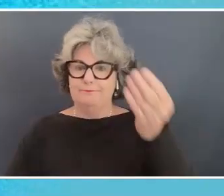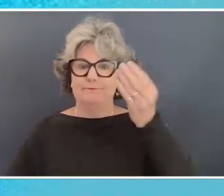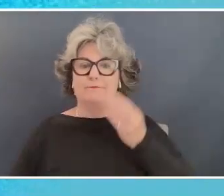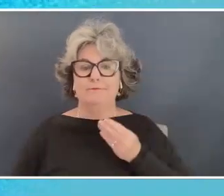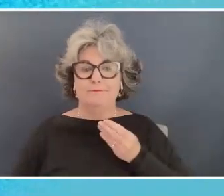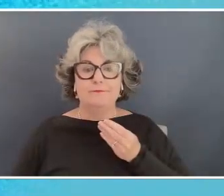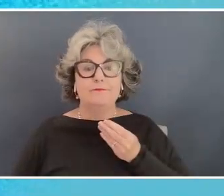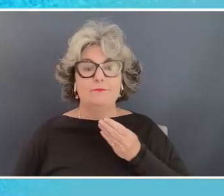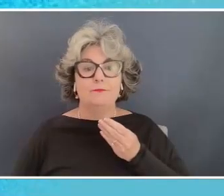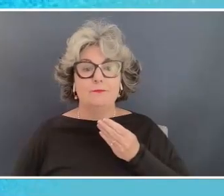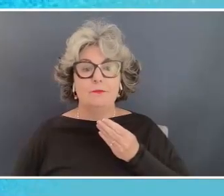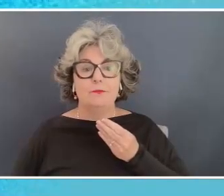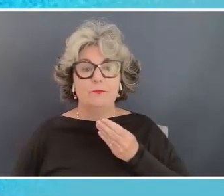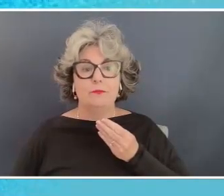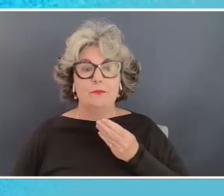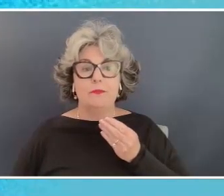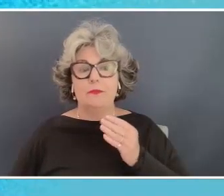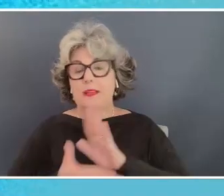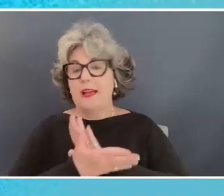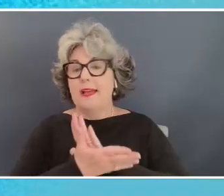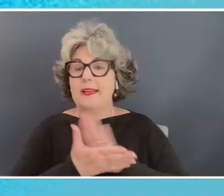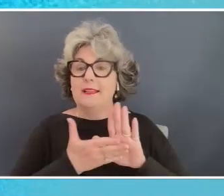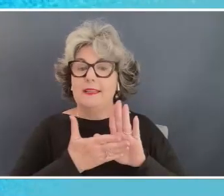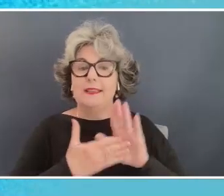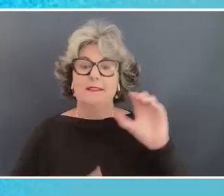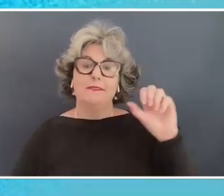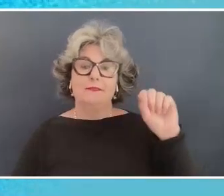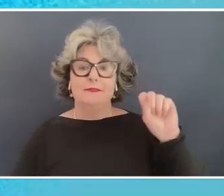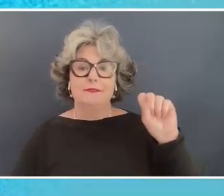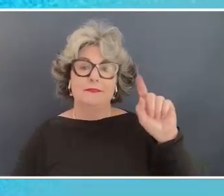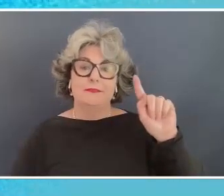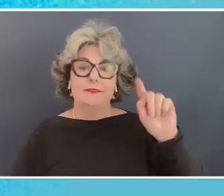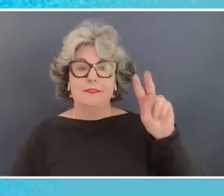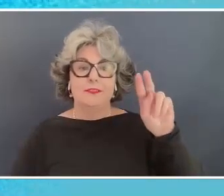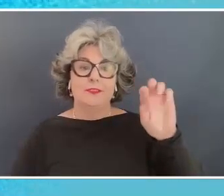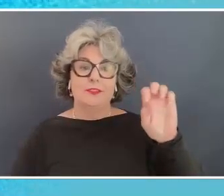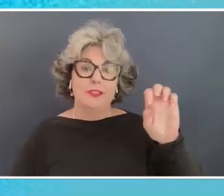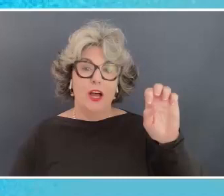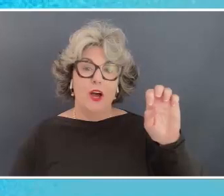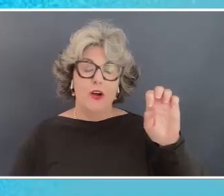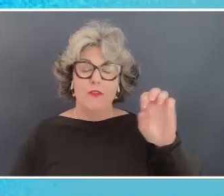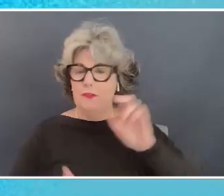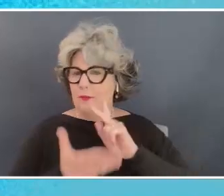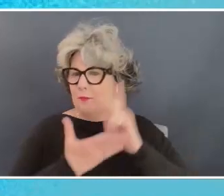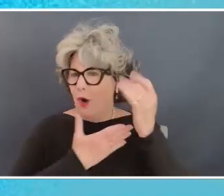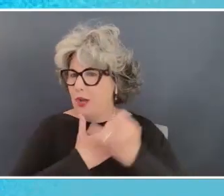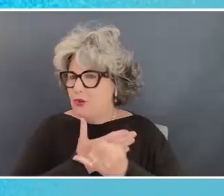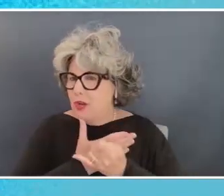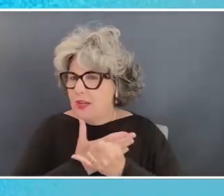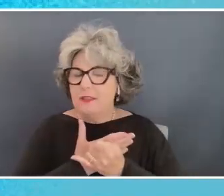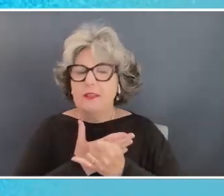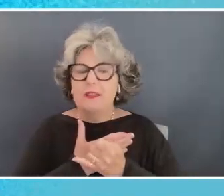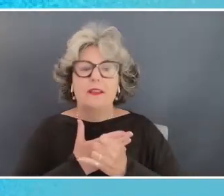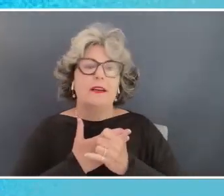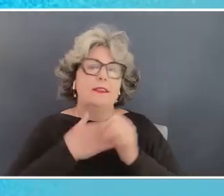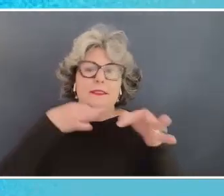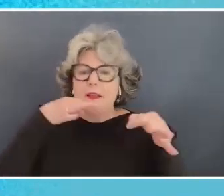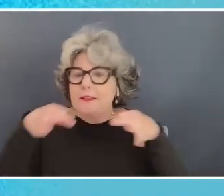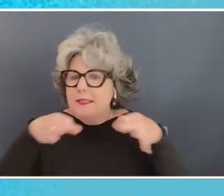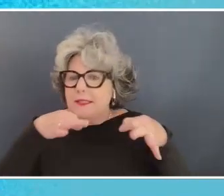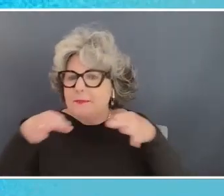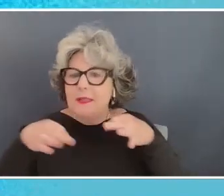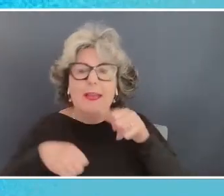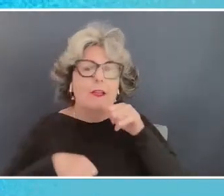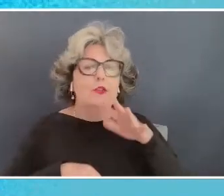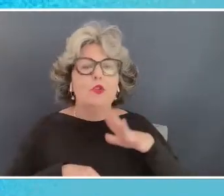is a clean stove project they say here are some clean stoves here's how to pitch them to the to the women in your